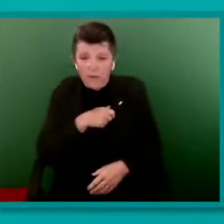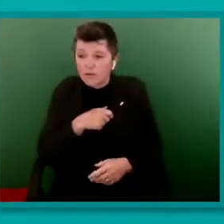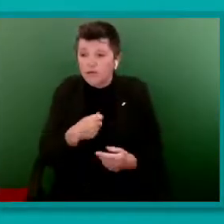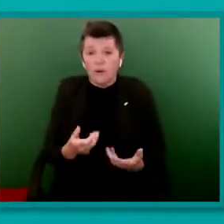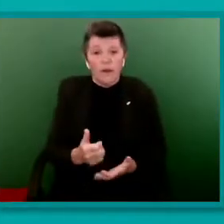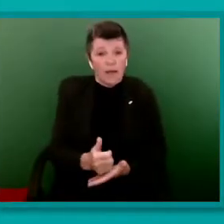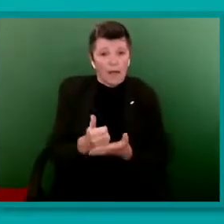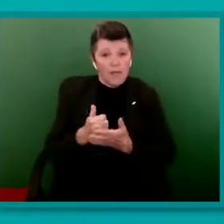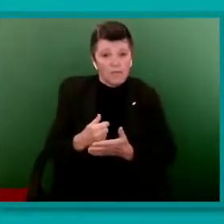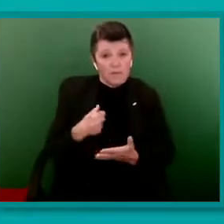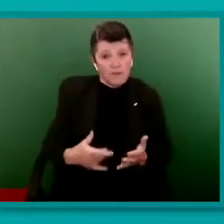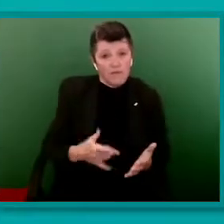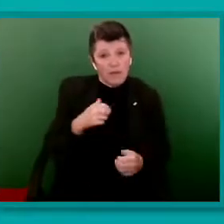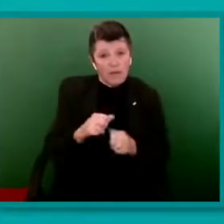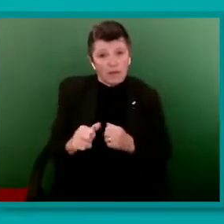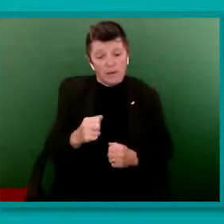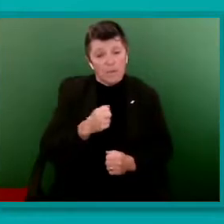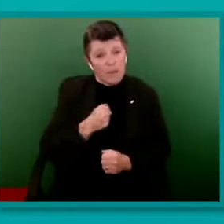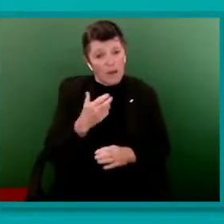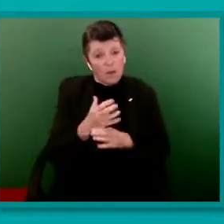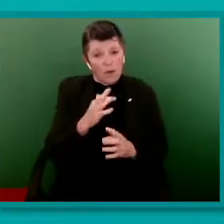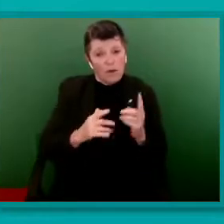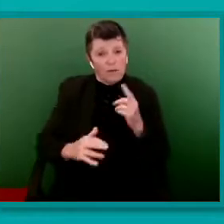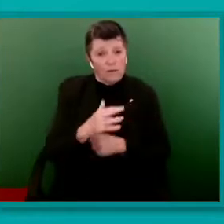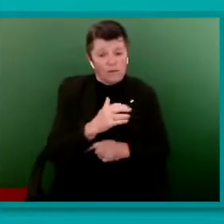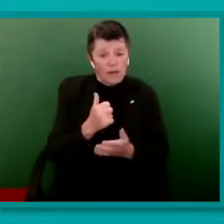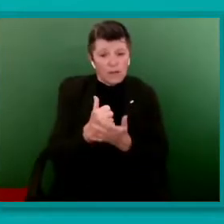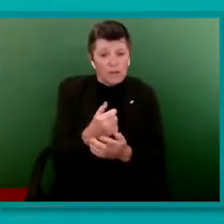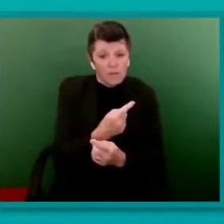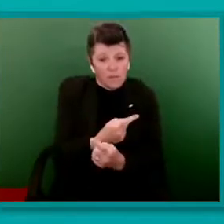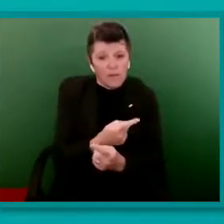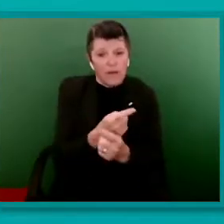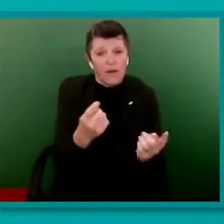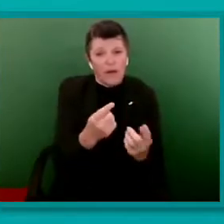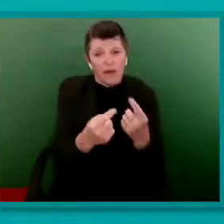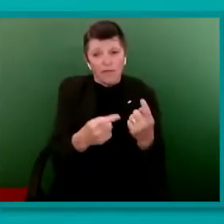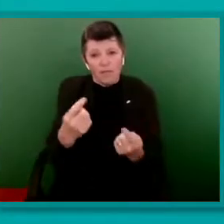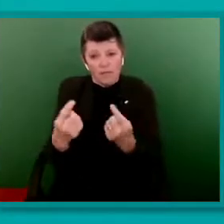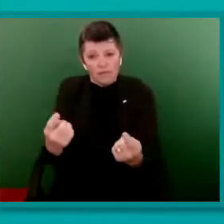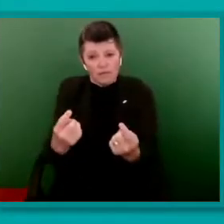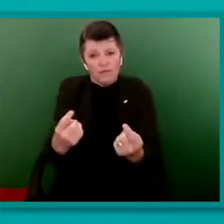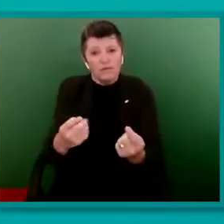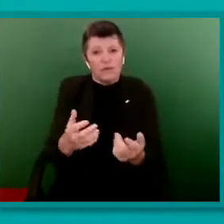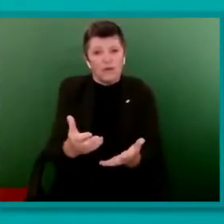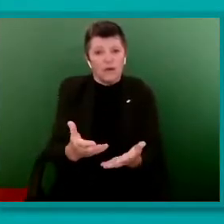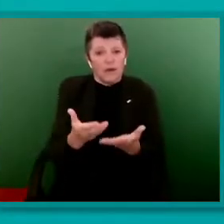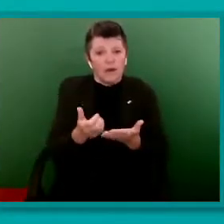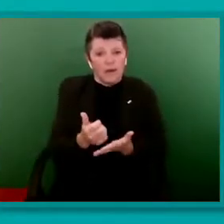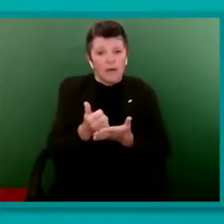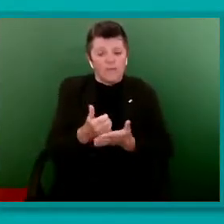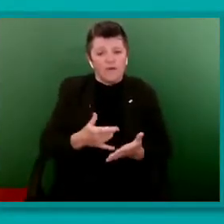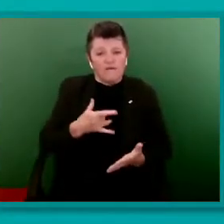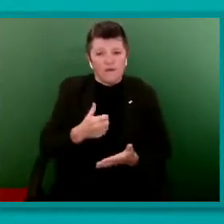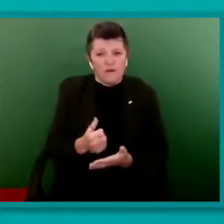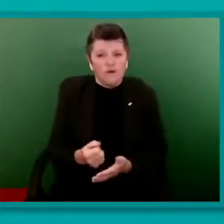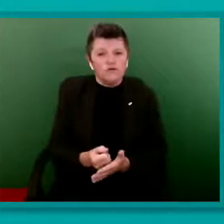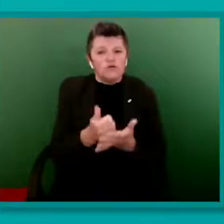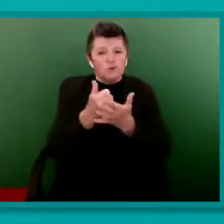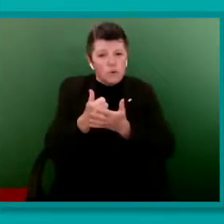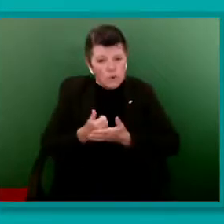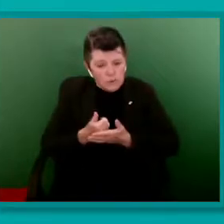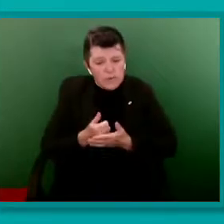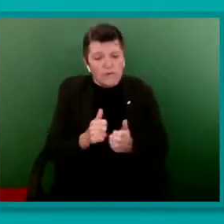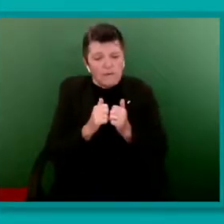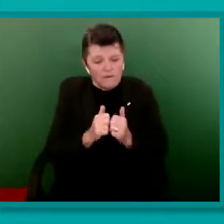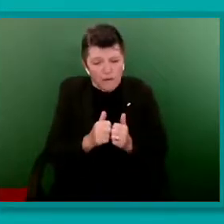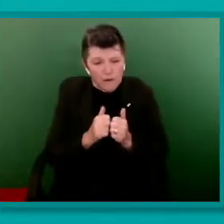and helped others to make me feel supported and valued and included. We hear